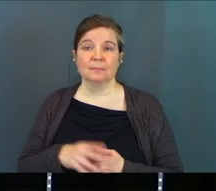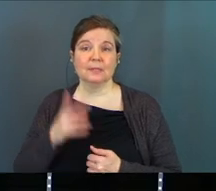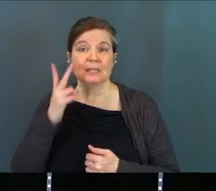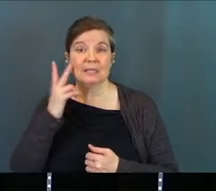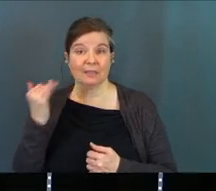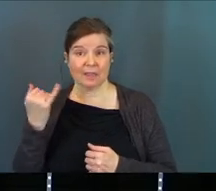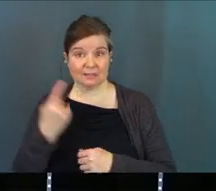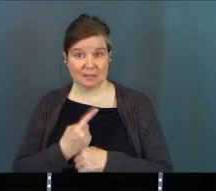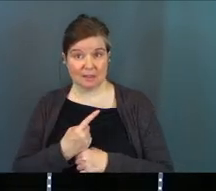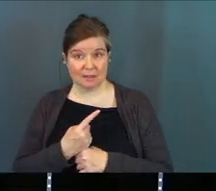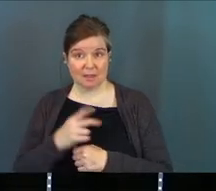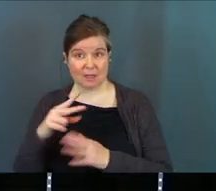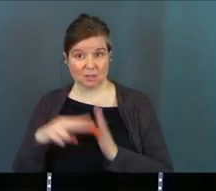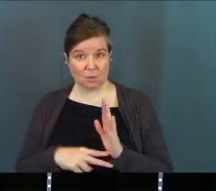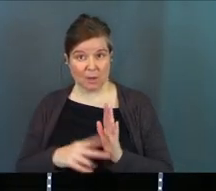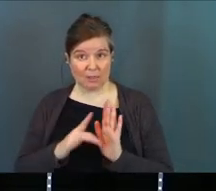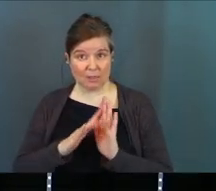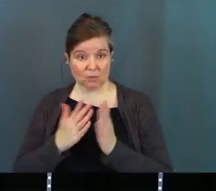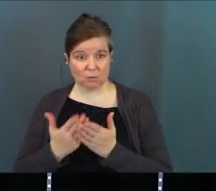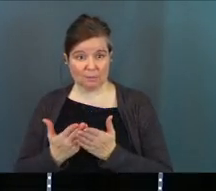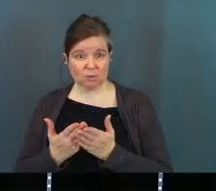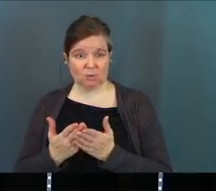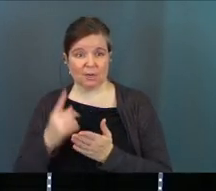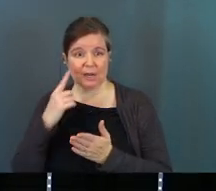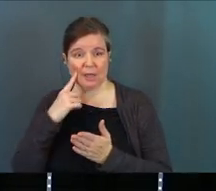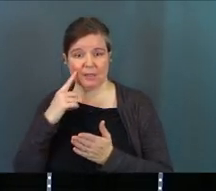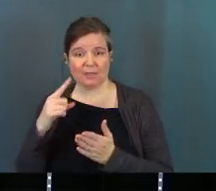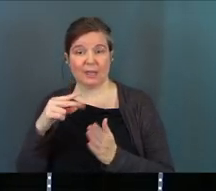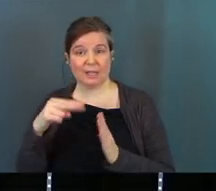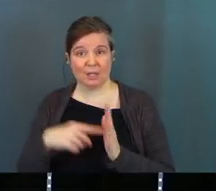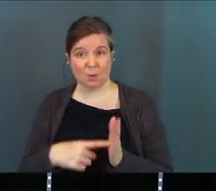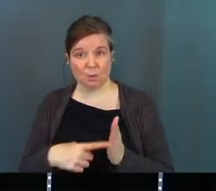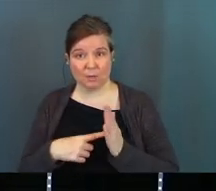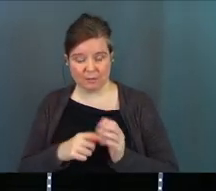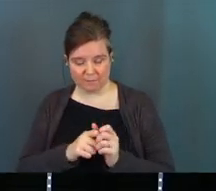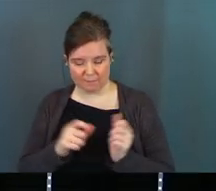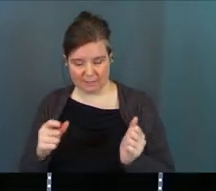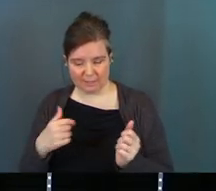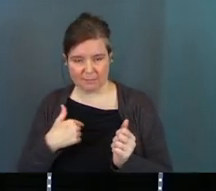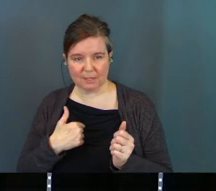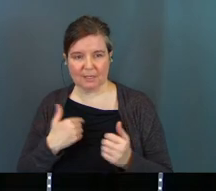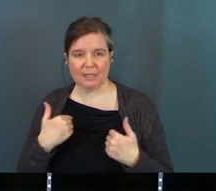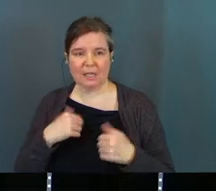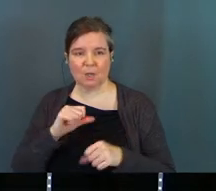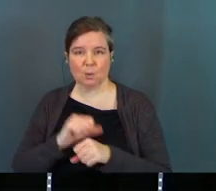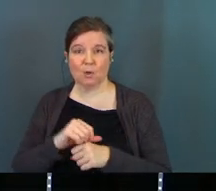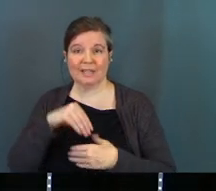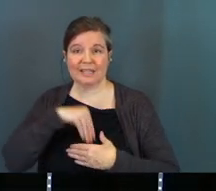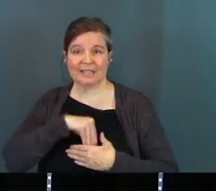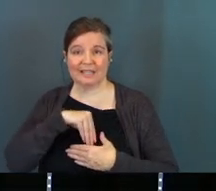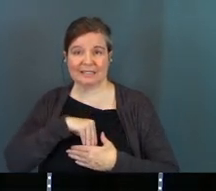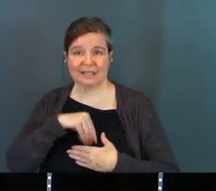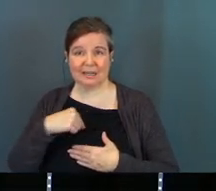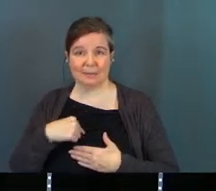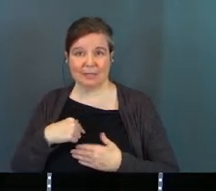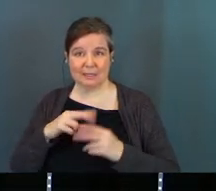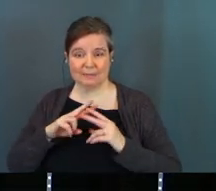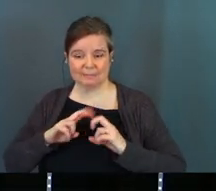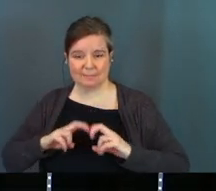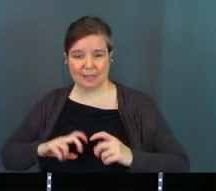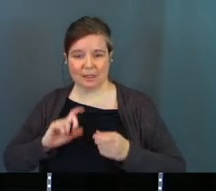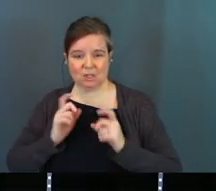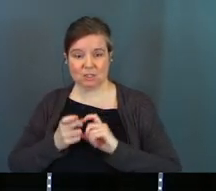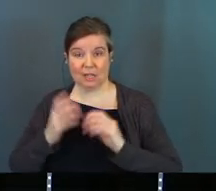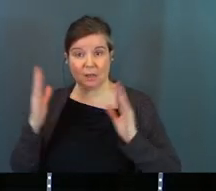See, in that day, as I read that scripture, the thing that God revealed to me was that He was working inside of me, that the